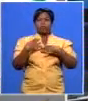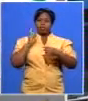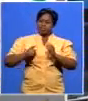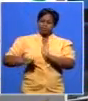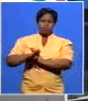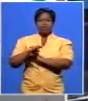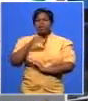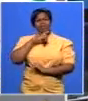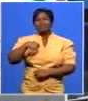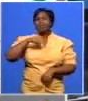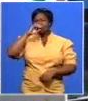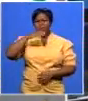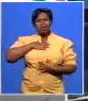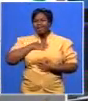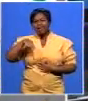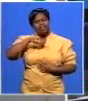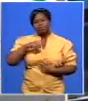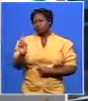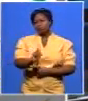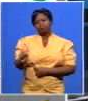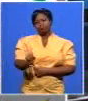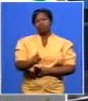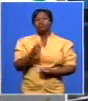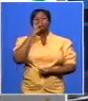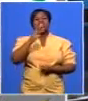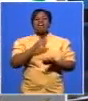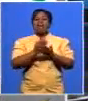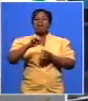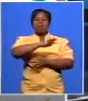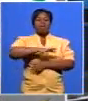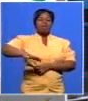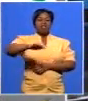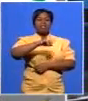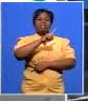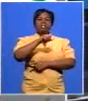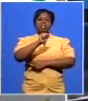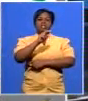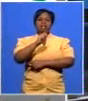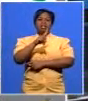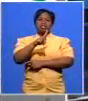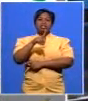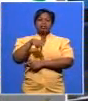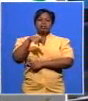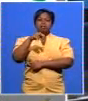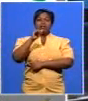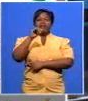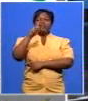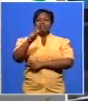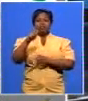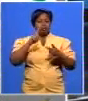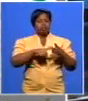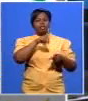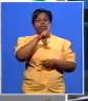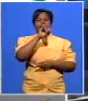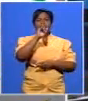many informal sentiments unsprayed a deep smooth people know that you've delivered more than seven thousand houses in deep smooth but we need